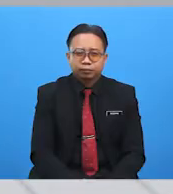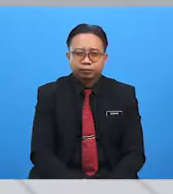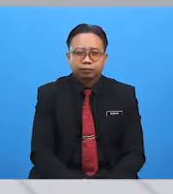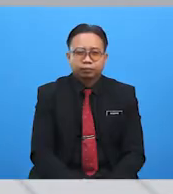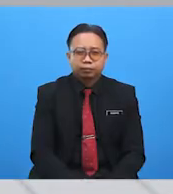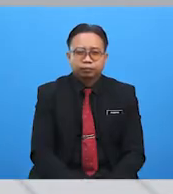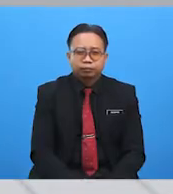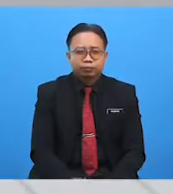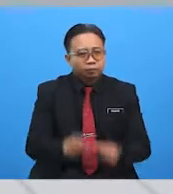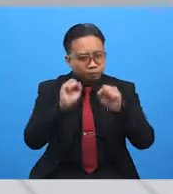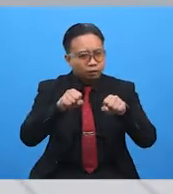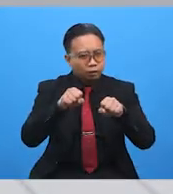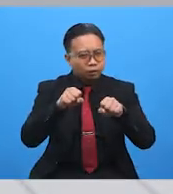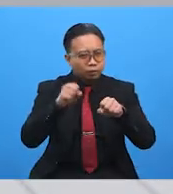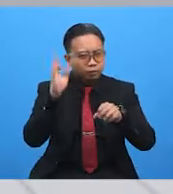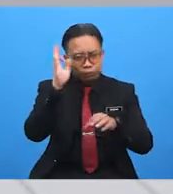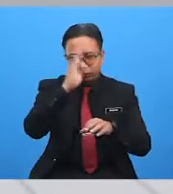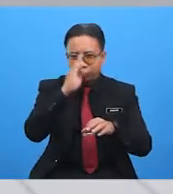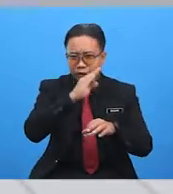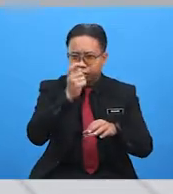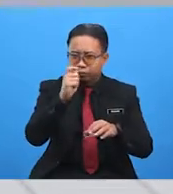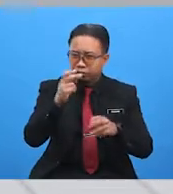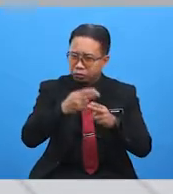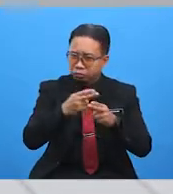Can you find names from the news articles?